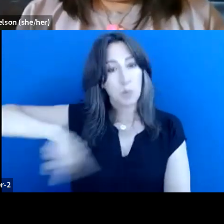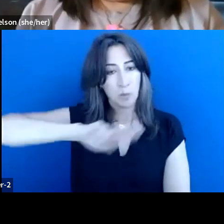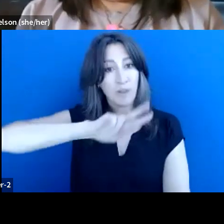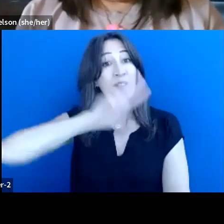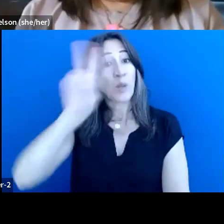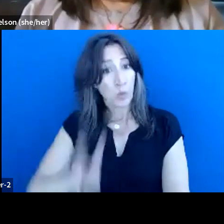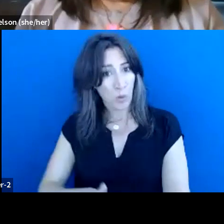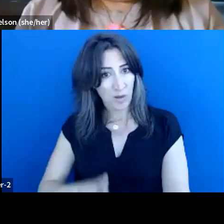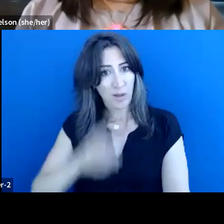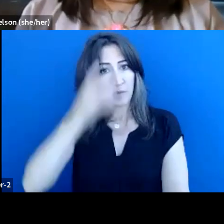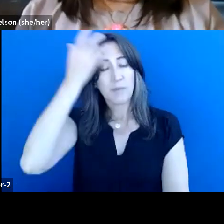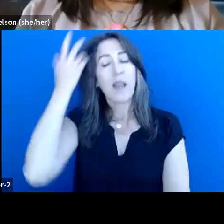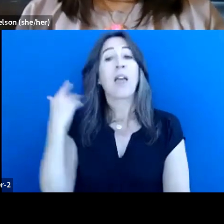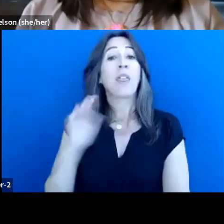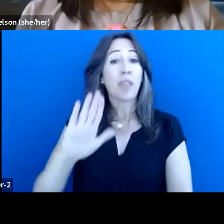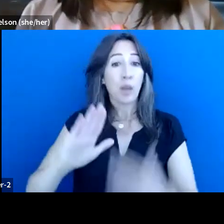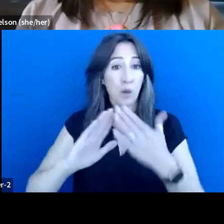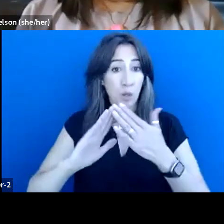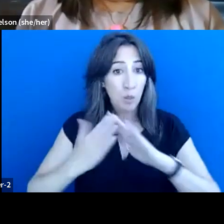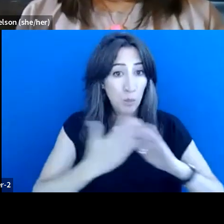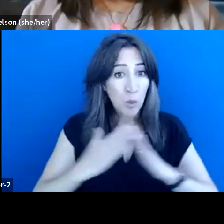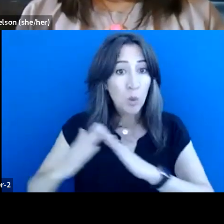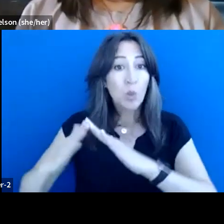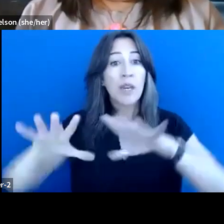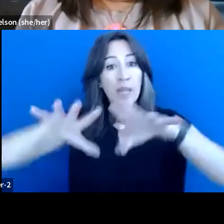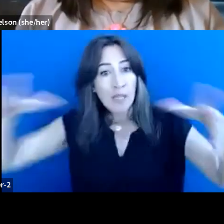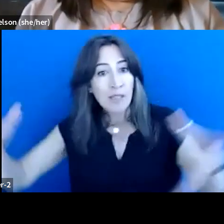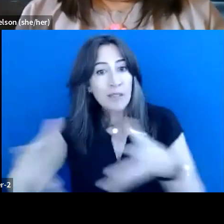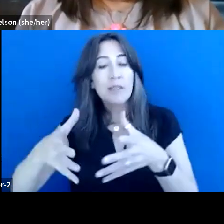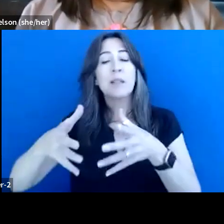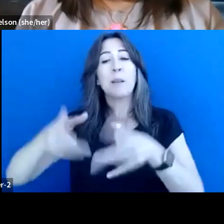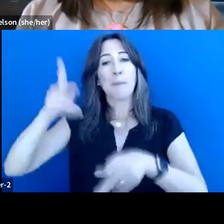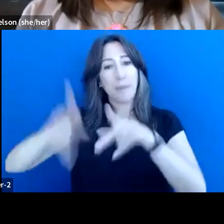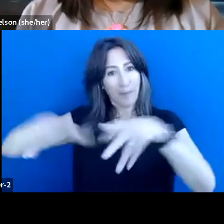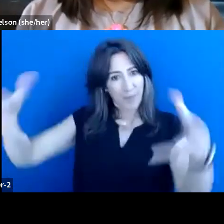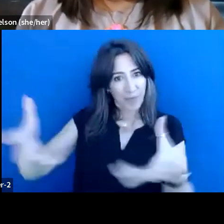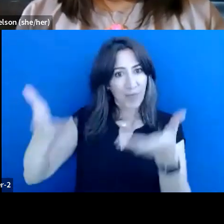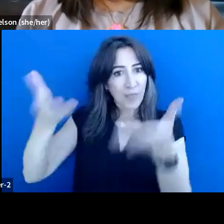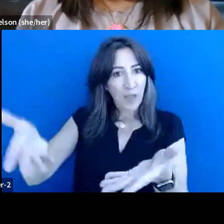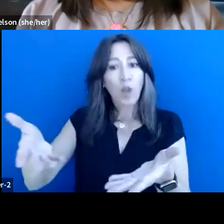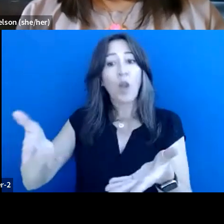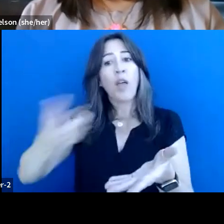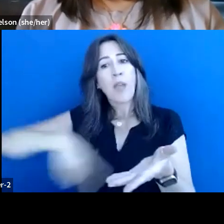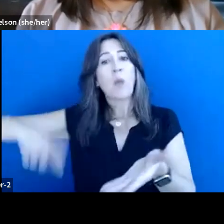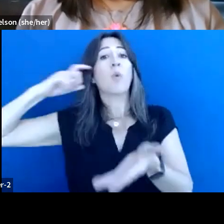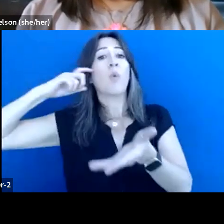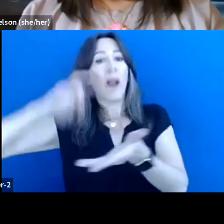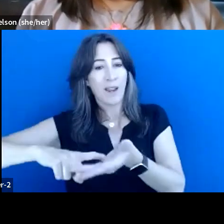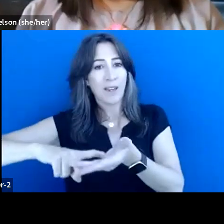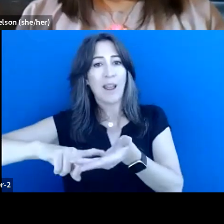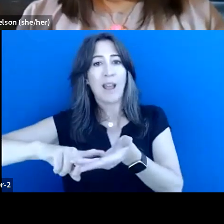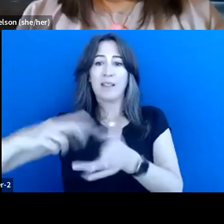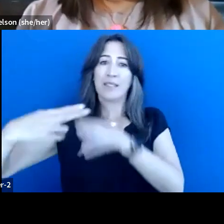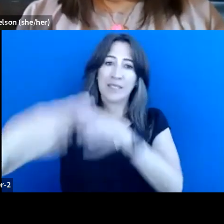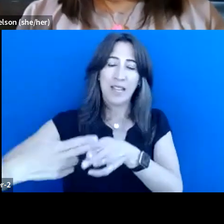their community and their stewardship, um, people were there and they were recognized and designated as forest